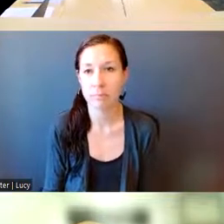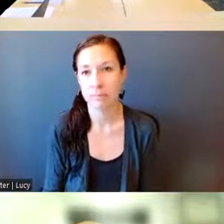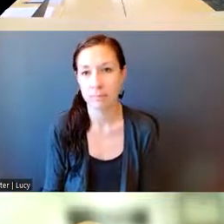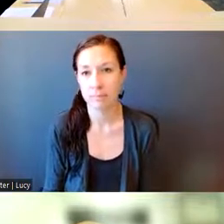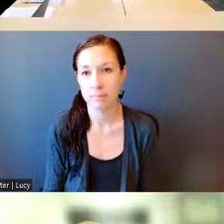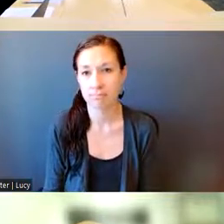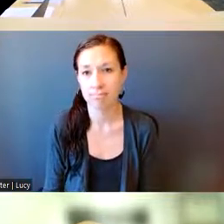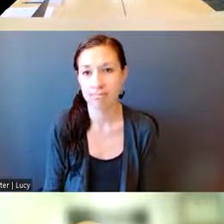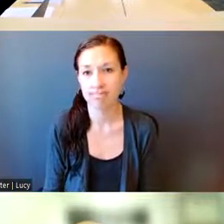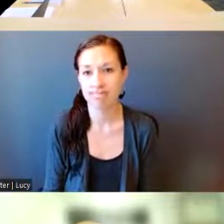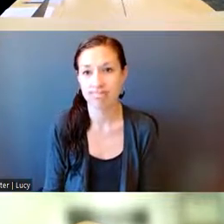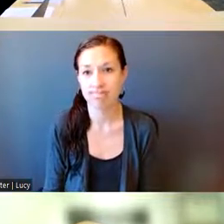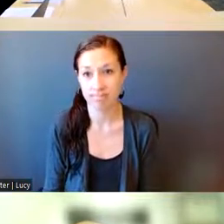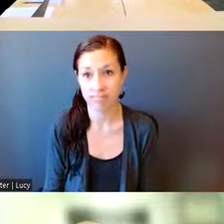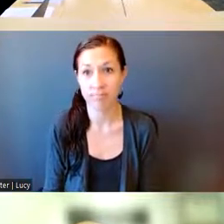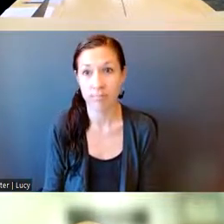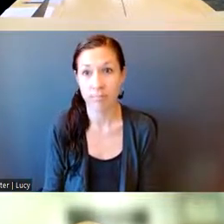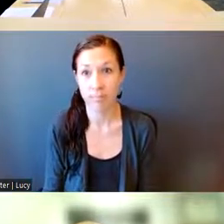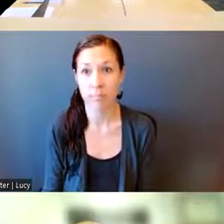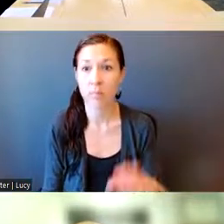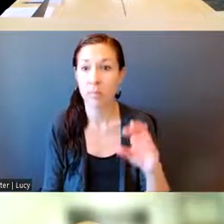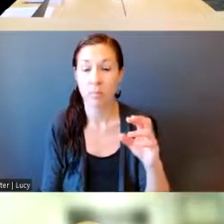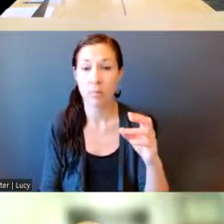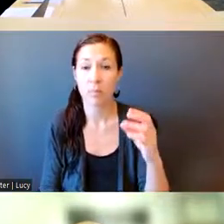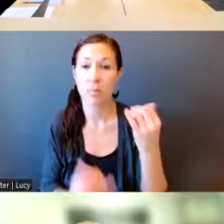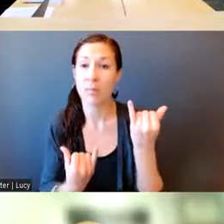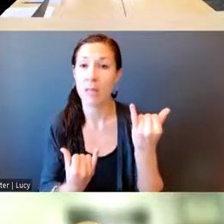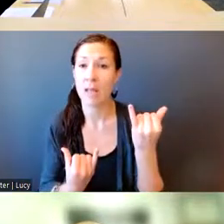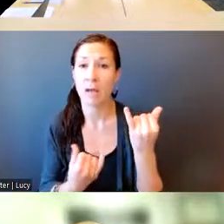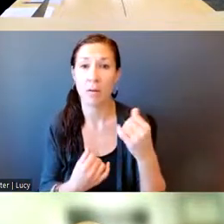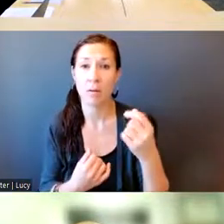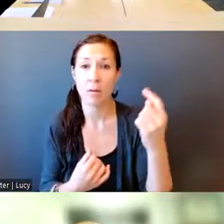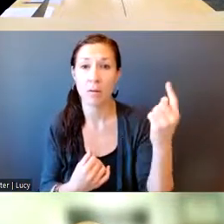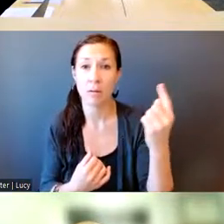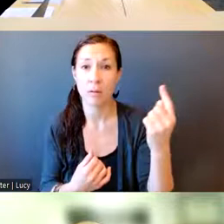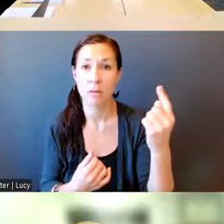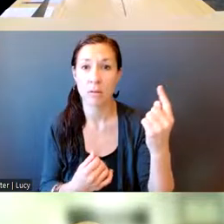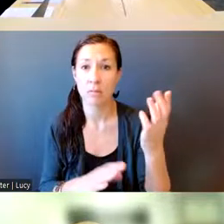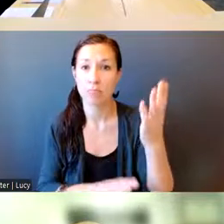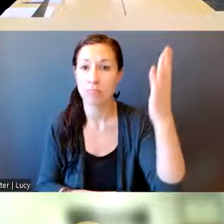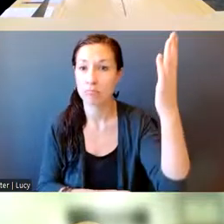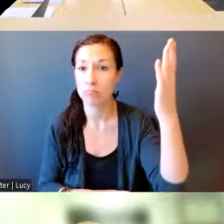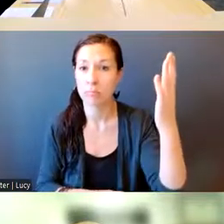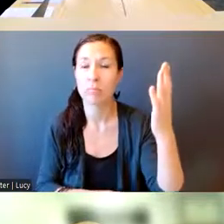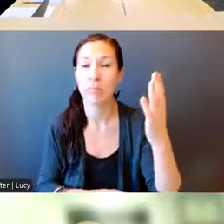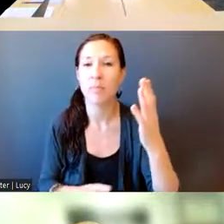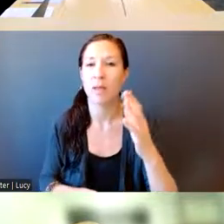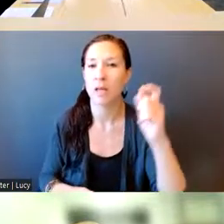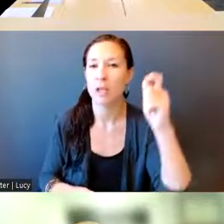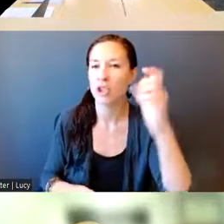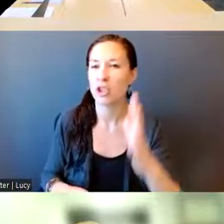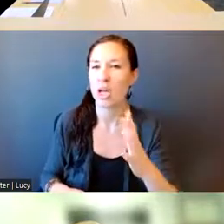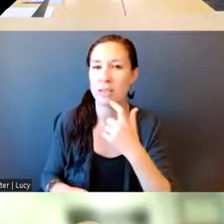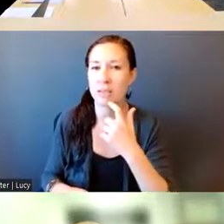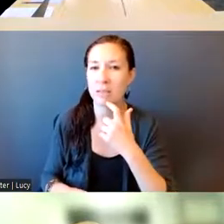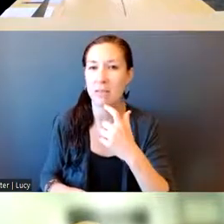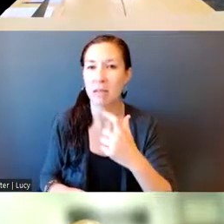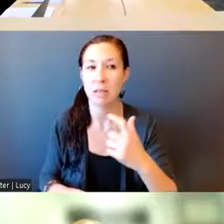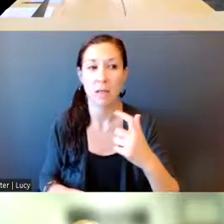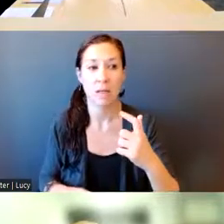So now I will entertain a motion from this. I move at the minute from September 21st.